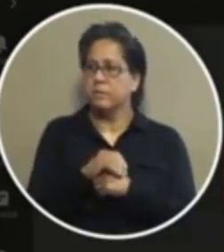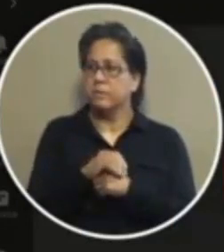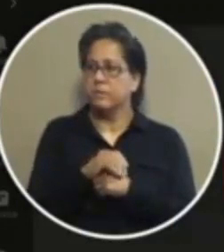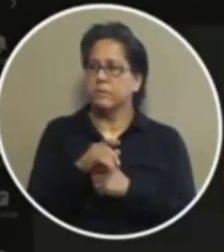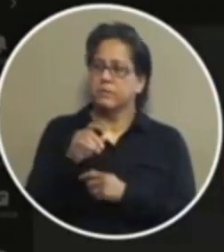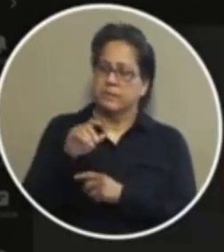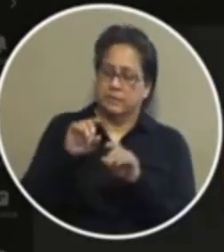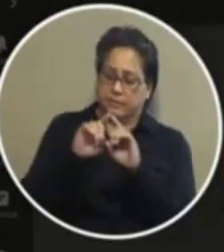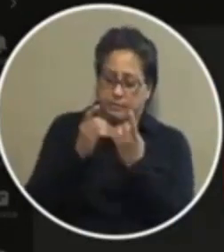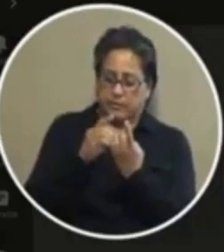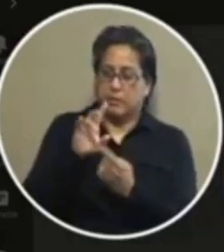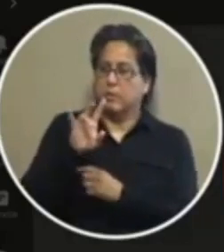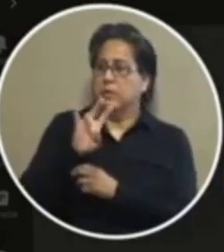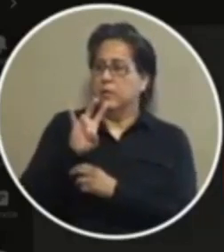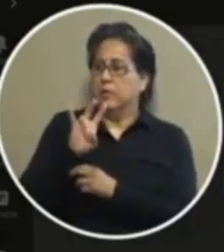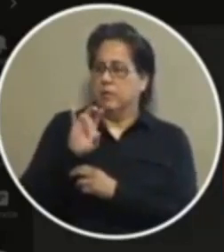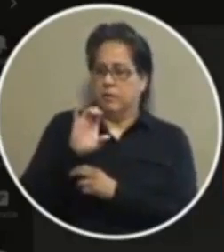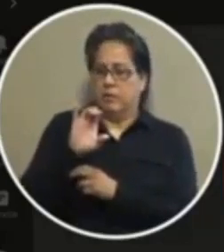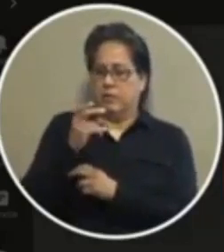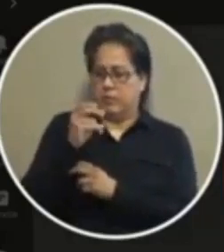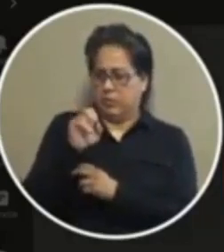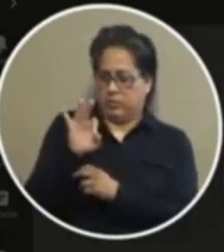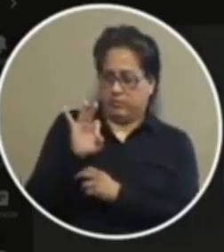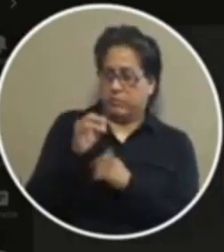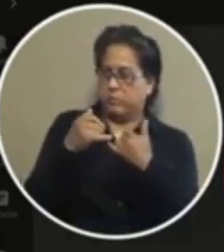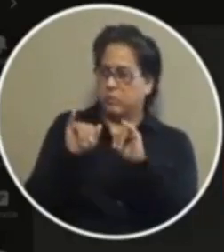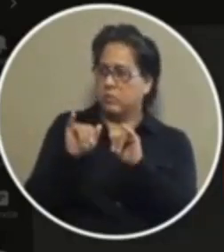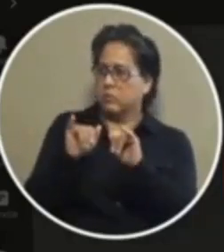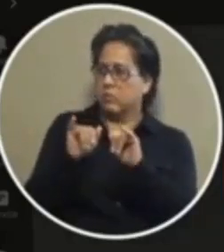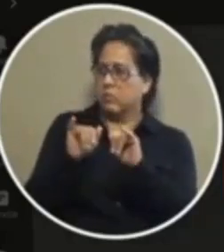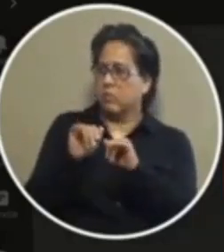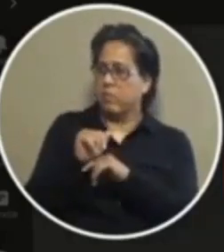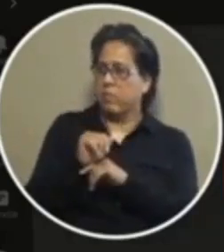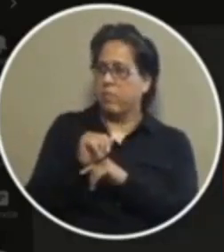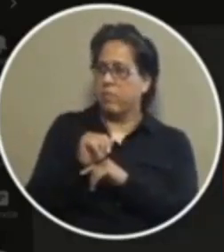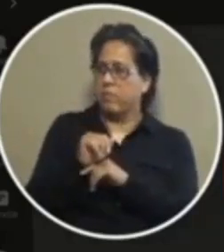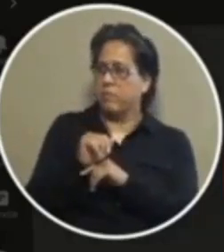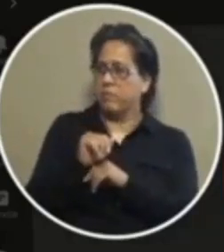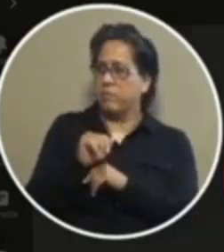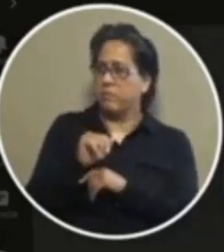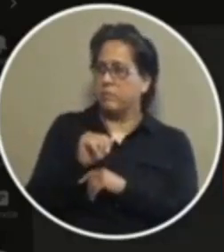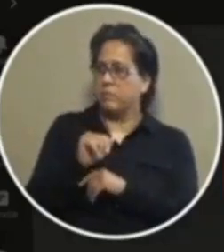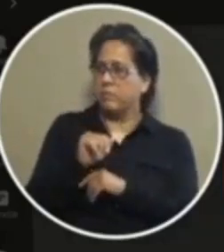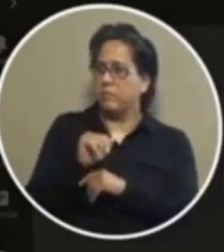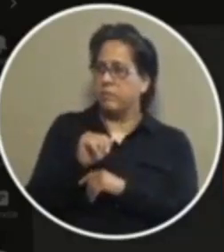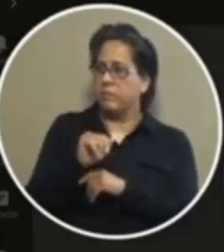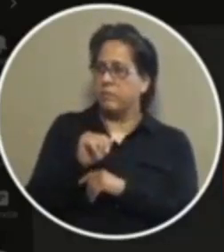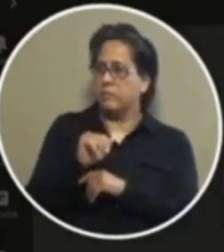uh you mayor is the chief still on or you fall asleep chief